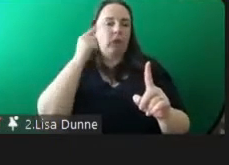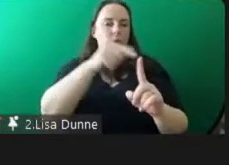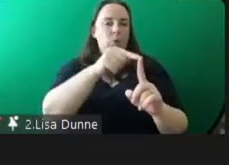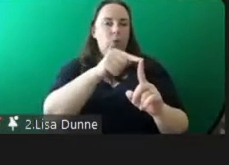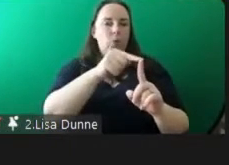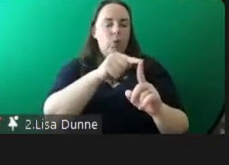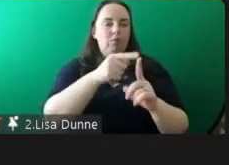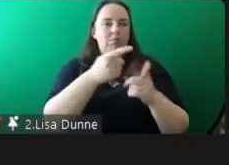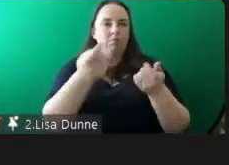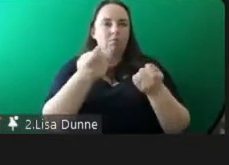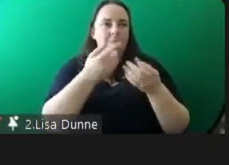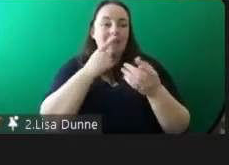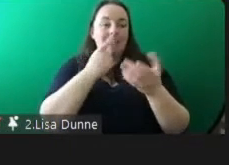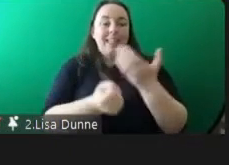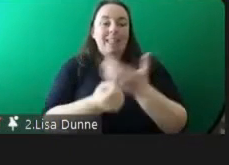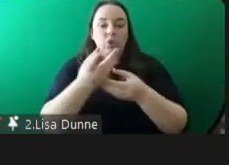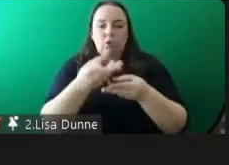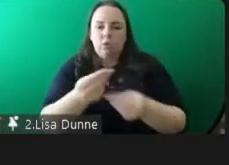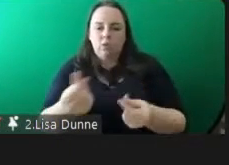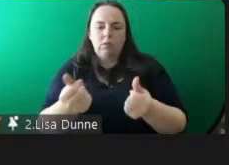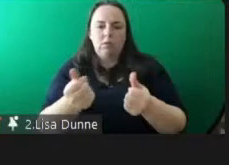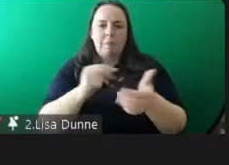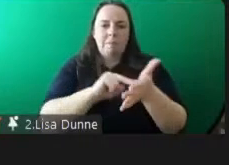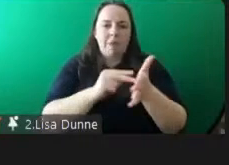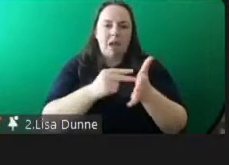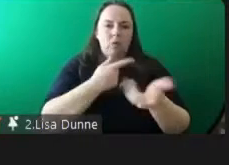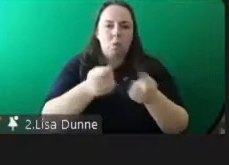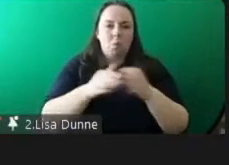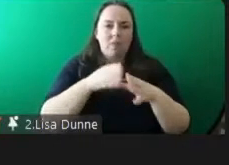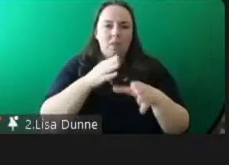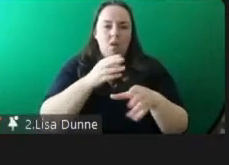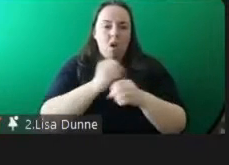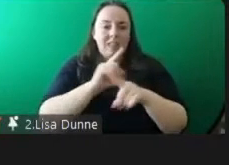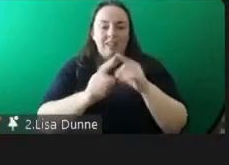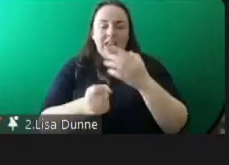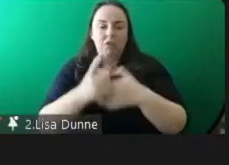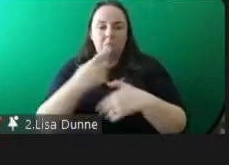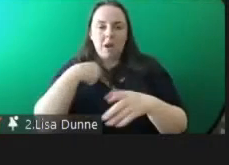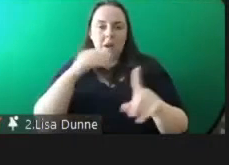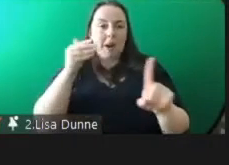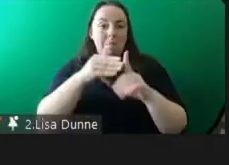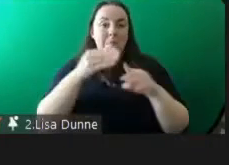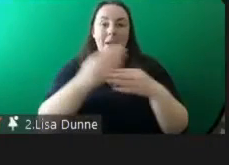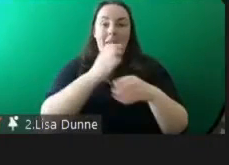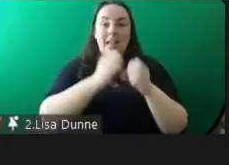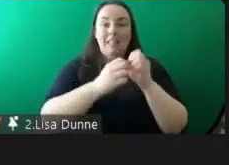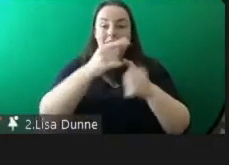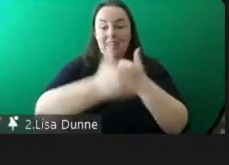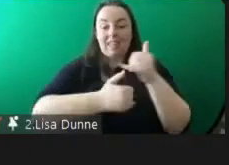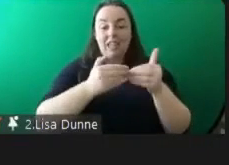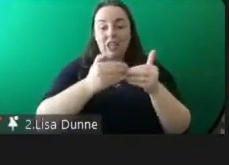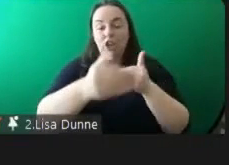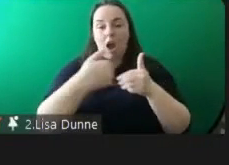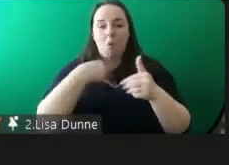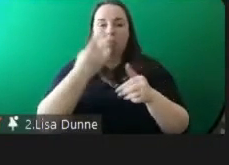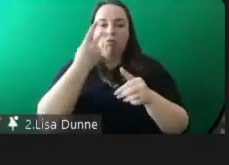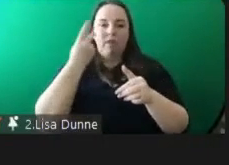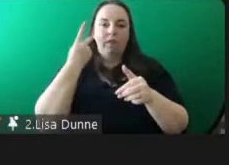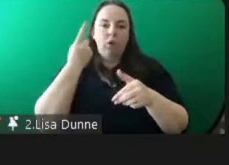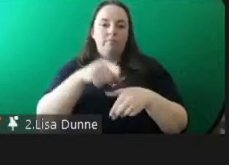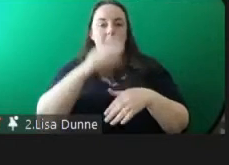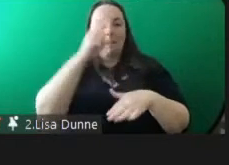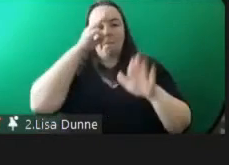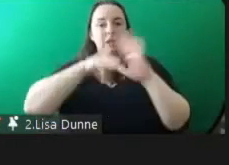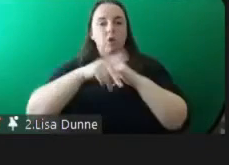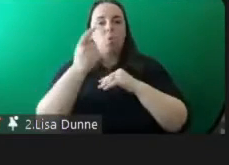issues and producing a plan to deal with all those issues by the end of the year and minister will be announcing more details and